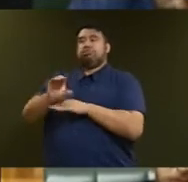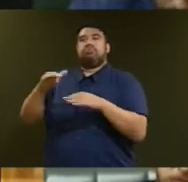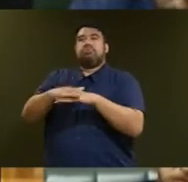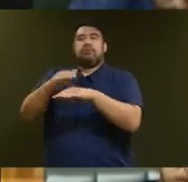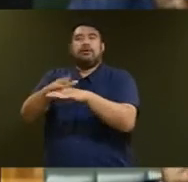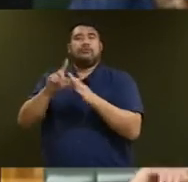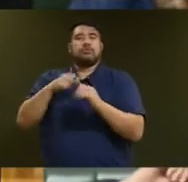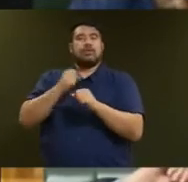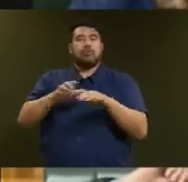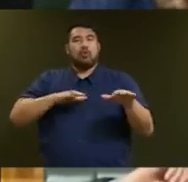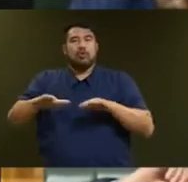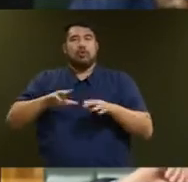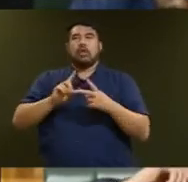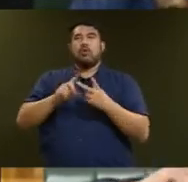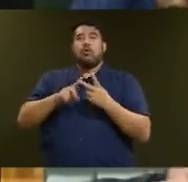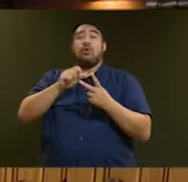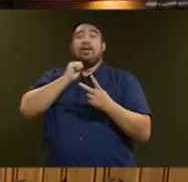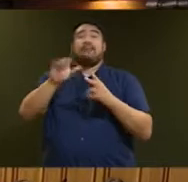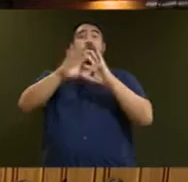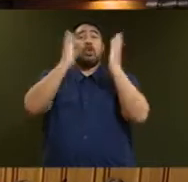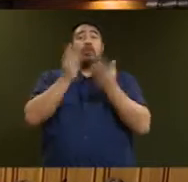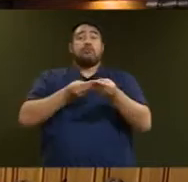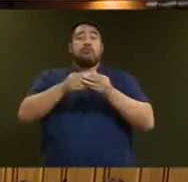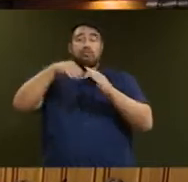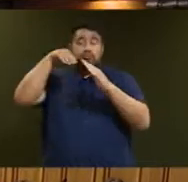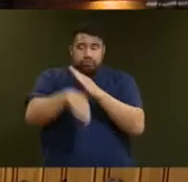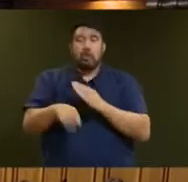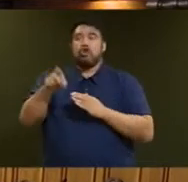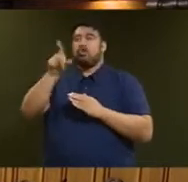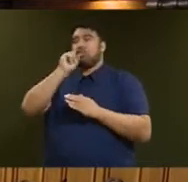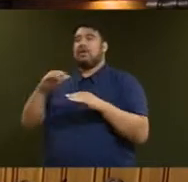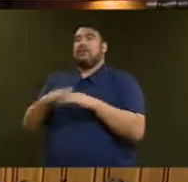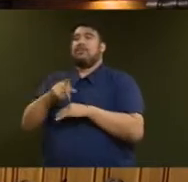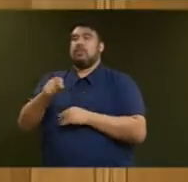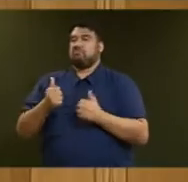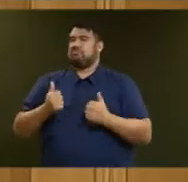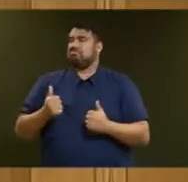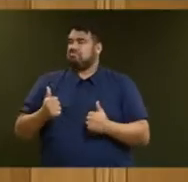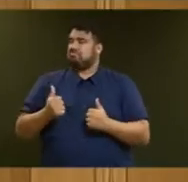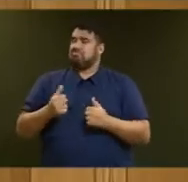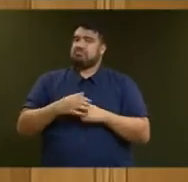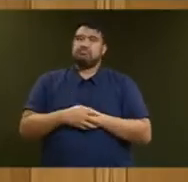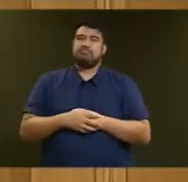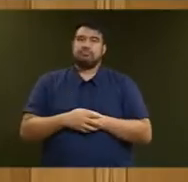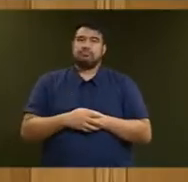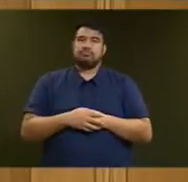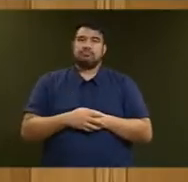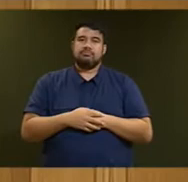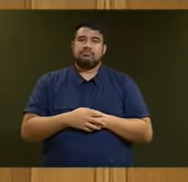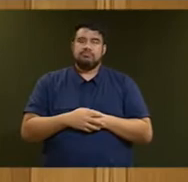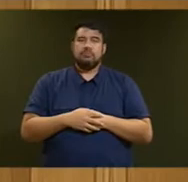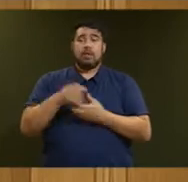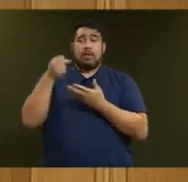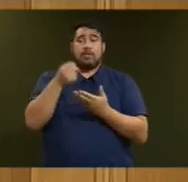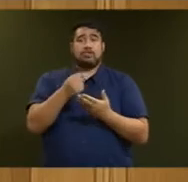disaster or a sharp fall in global trade. Supplementary. What responses on Budget 18